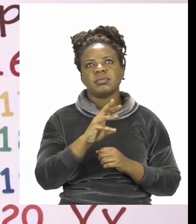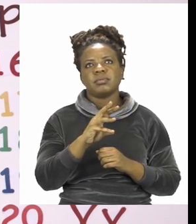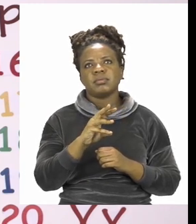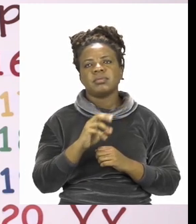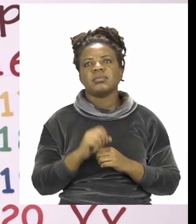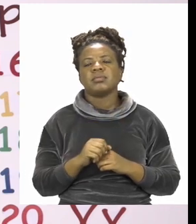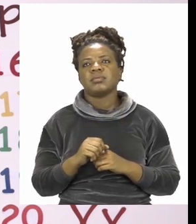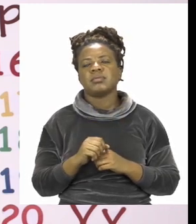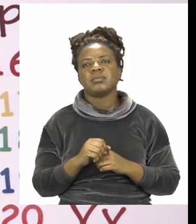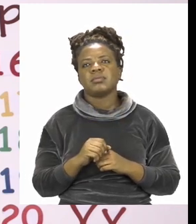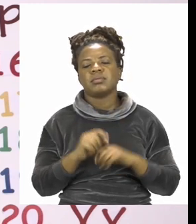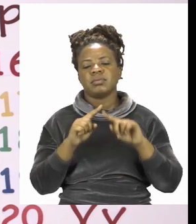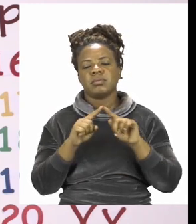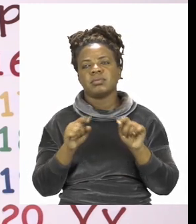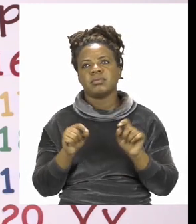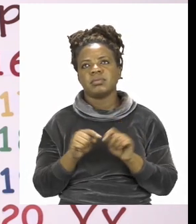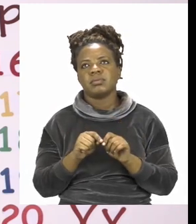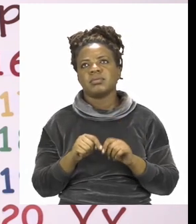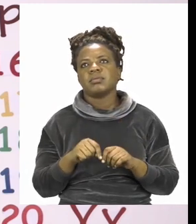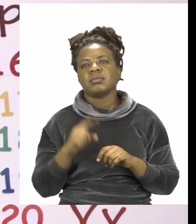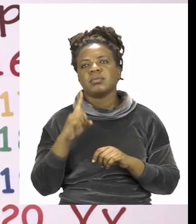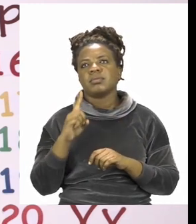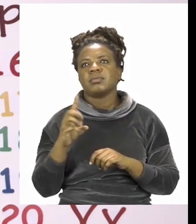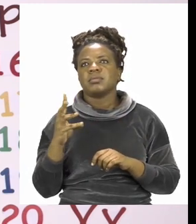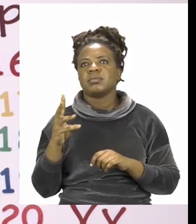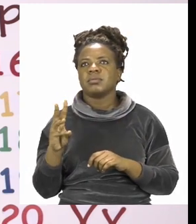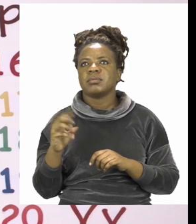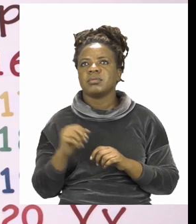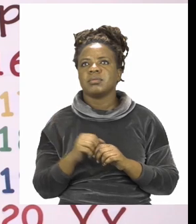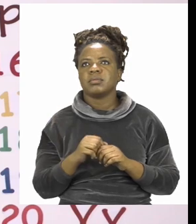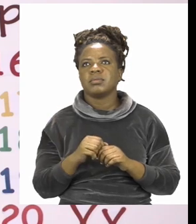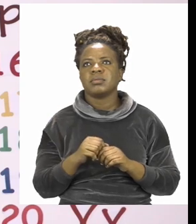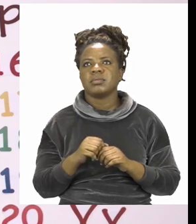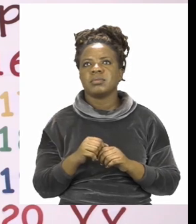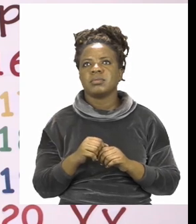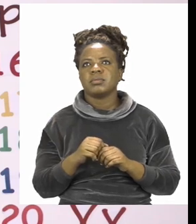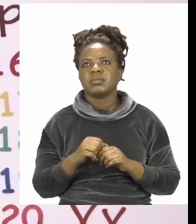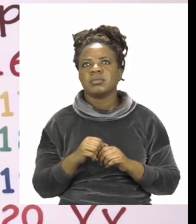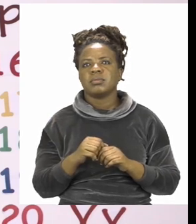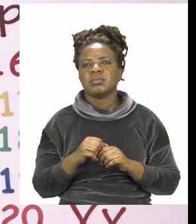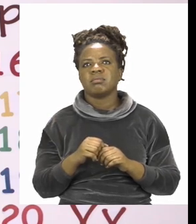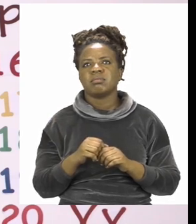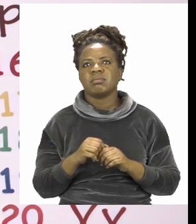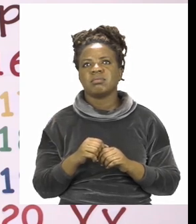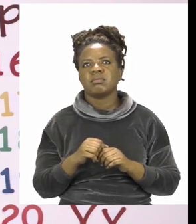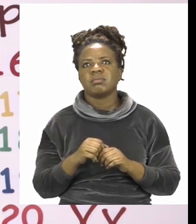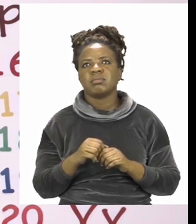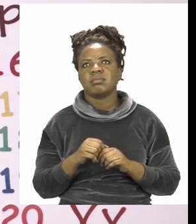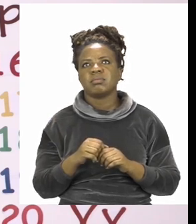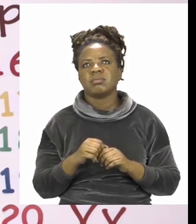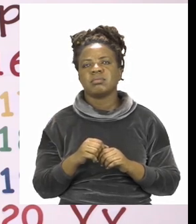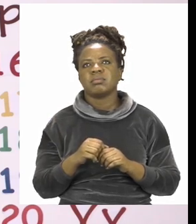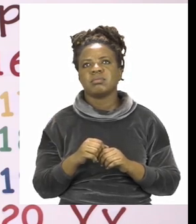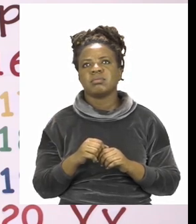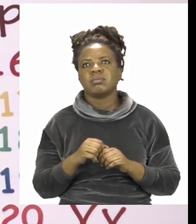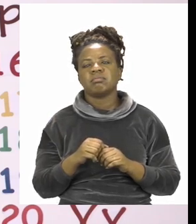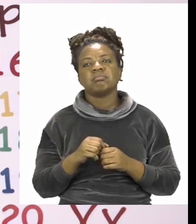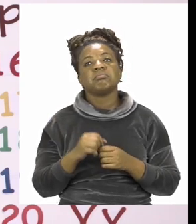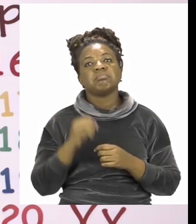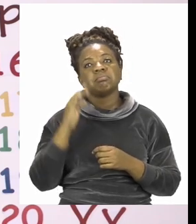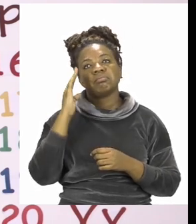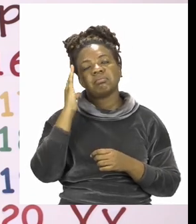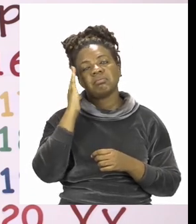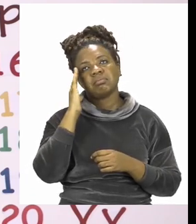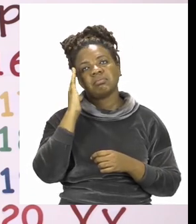16. Now for the smaller numbers like 6 and 16 you can use your number line. But I'm pretty sure you can already